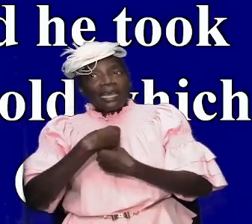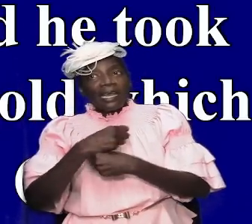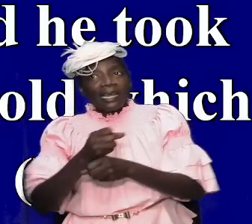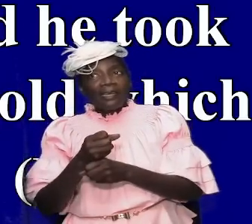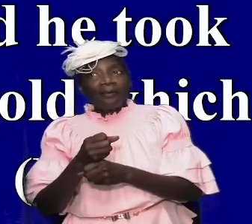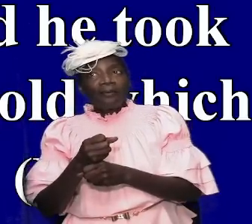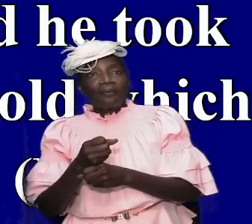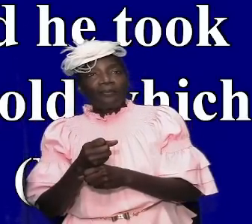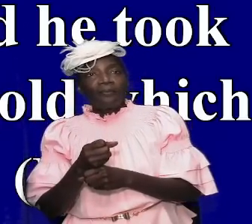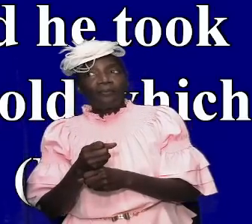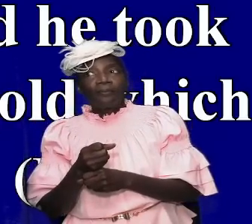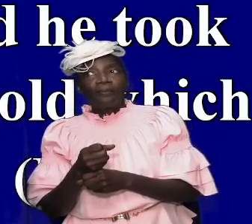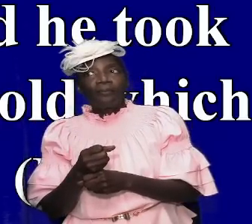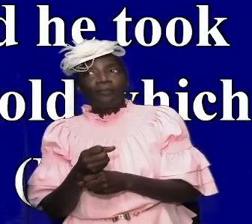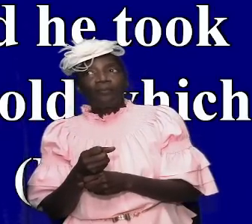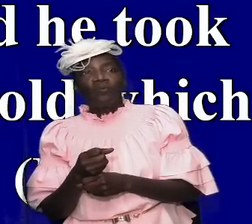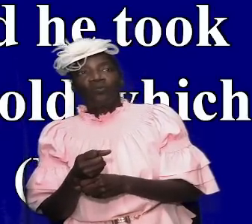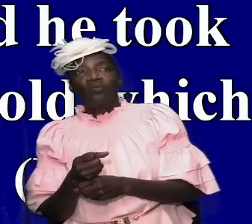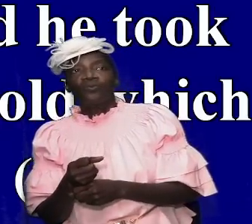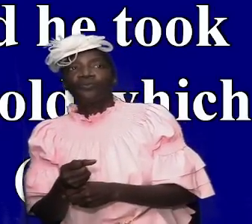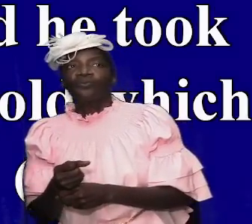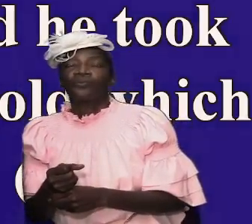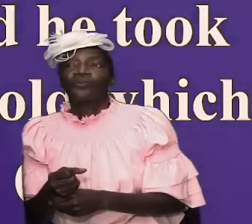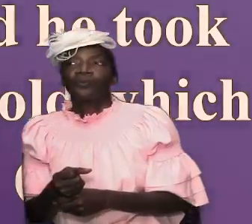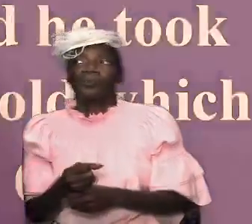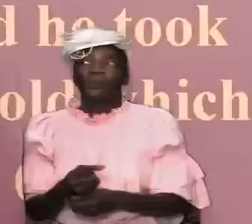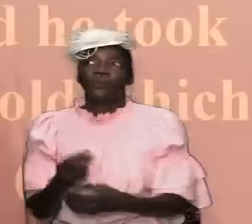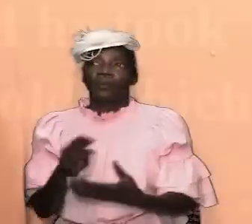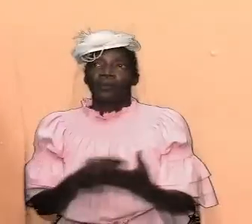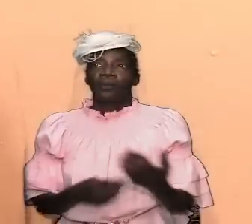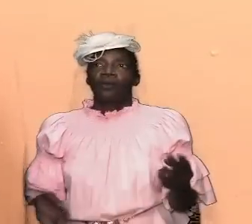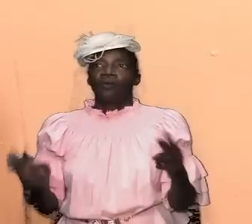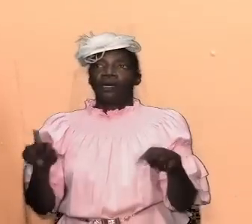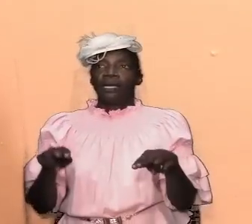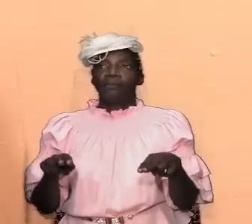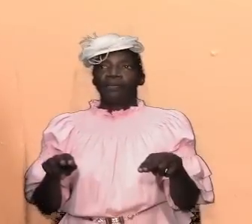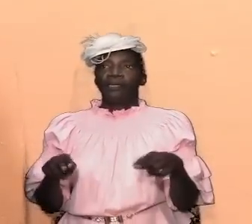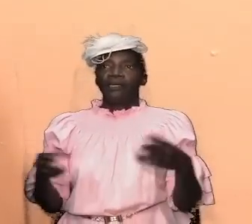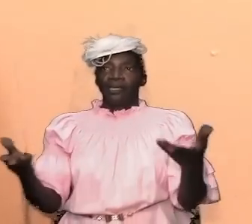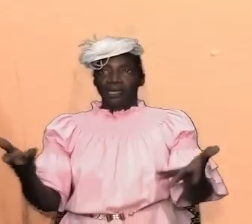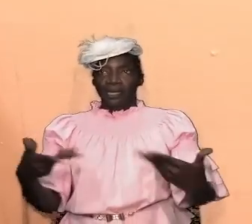relate to you what happened here while